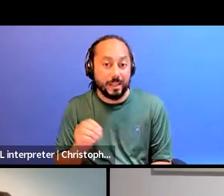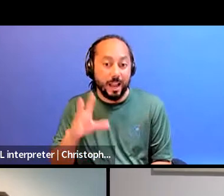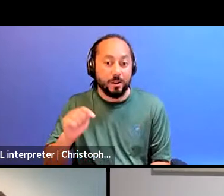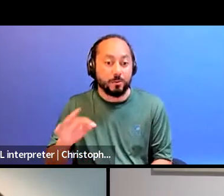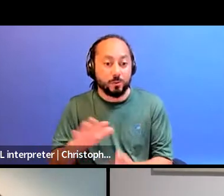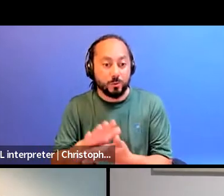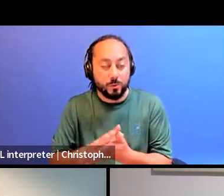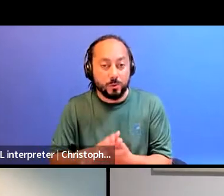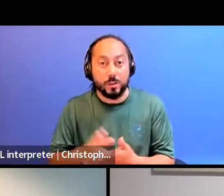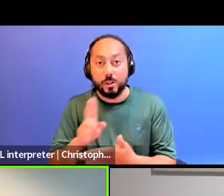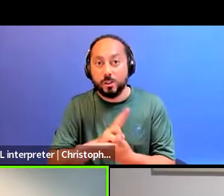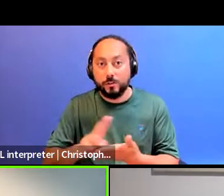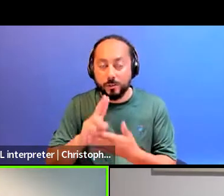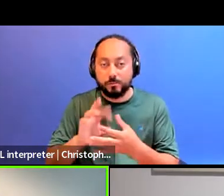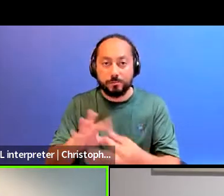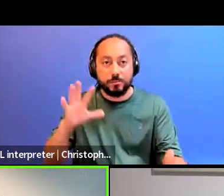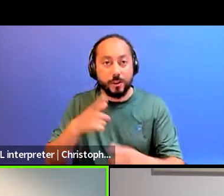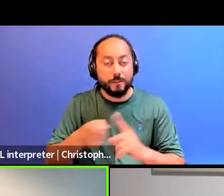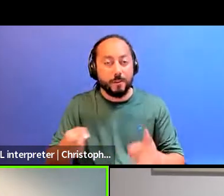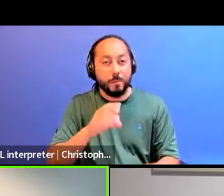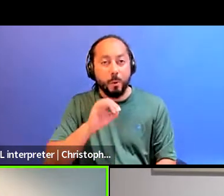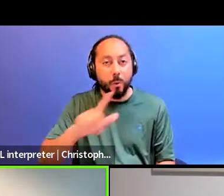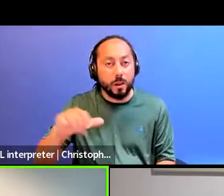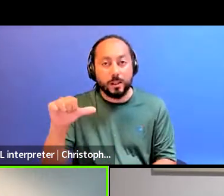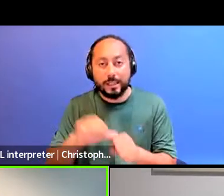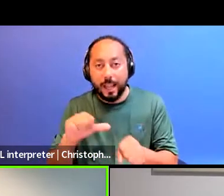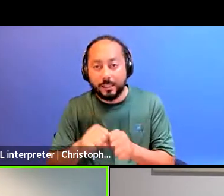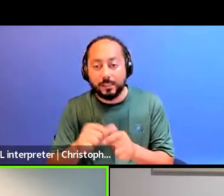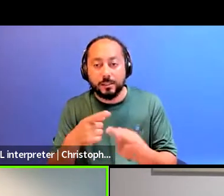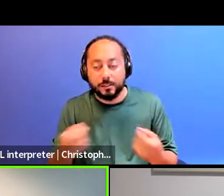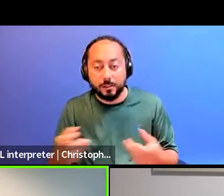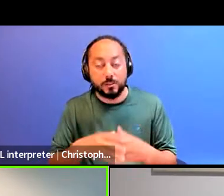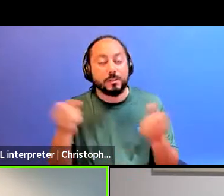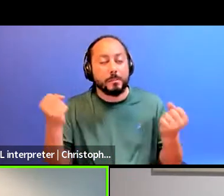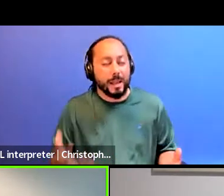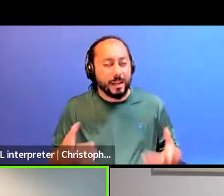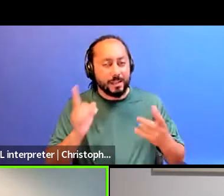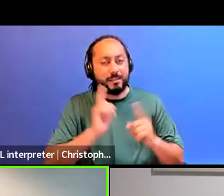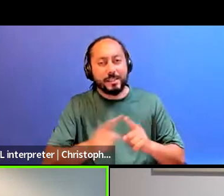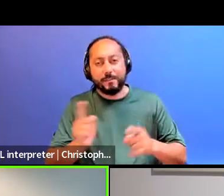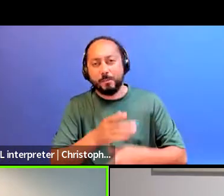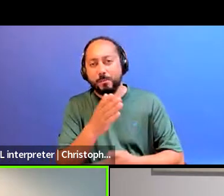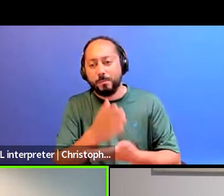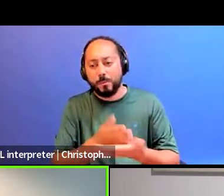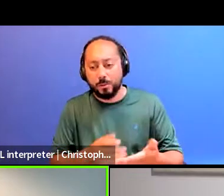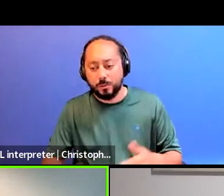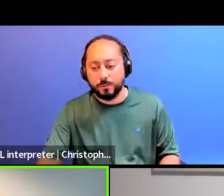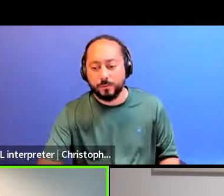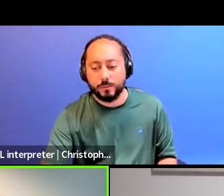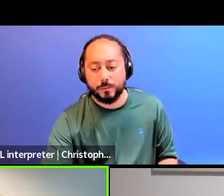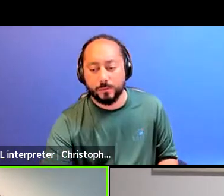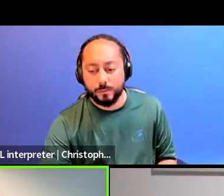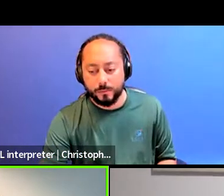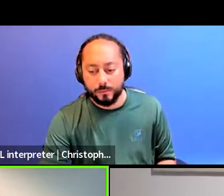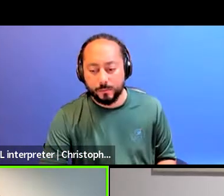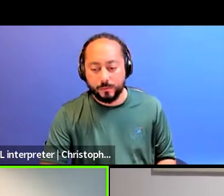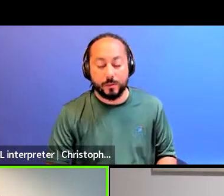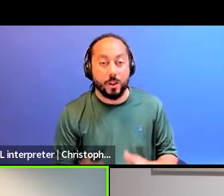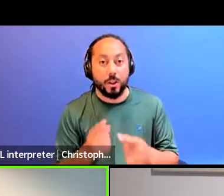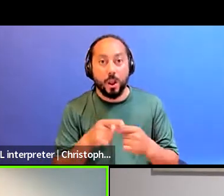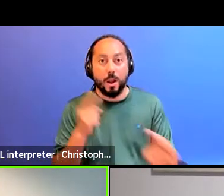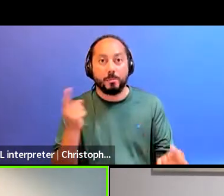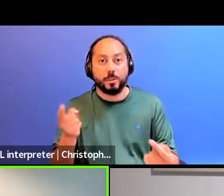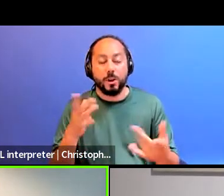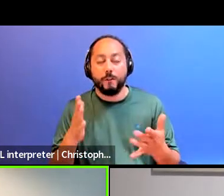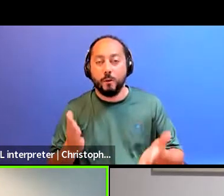universities divested from fossil fuels, right? There are so many different parts that it's the opposite of overwhelming, right? There's actually